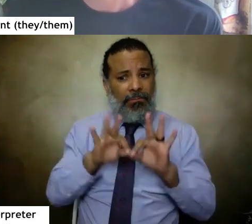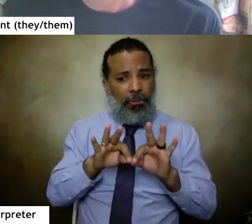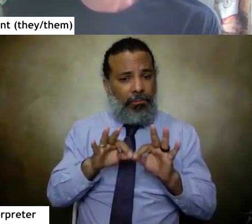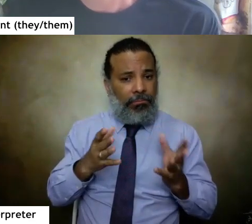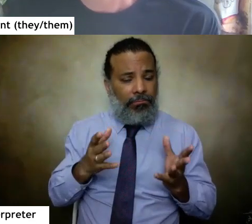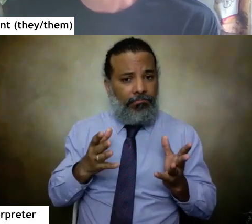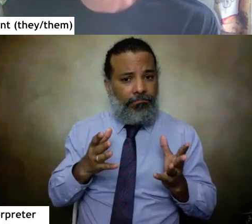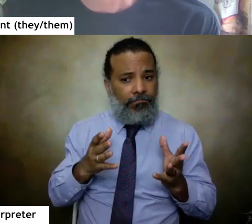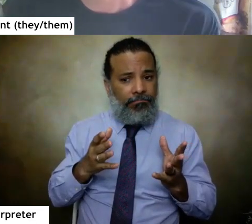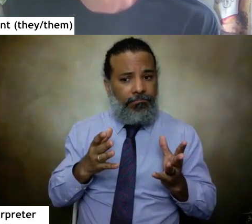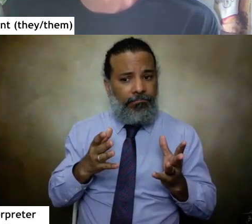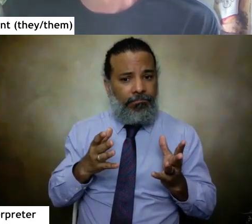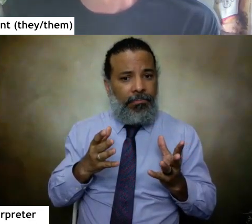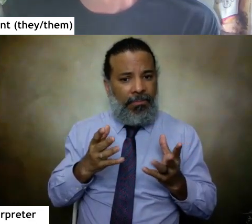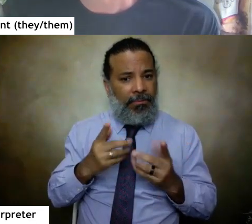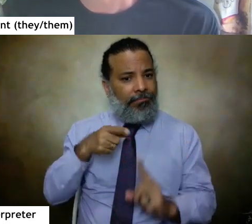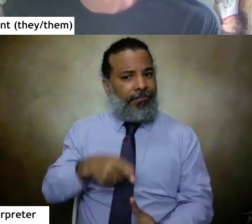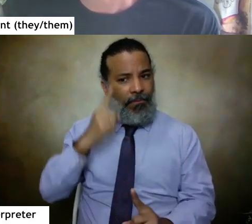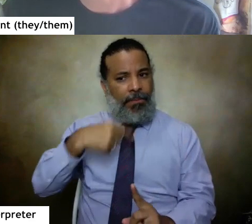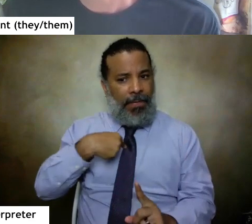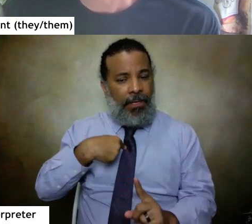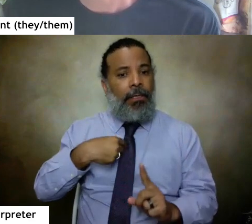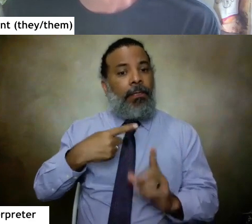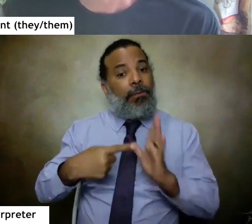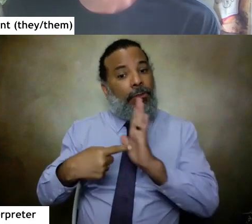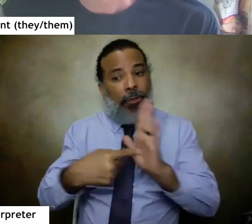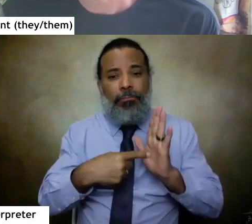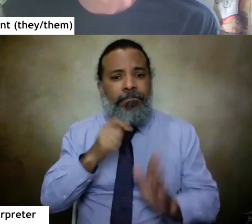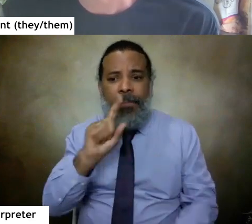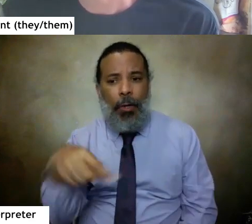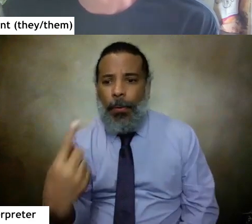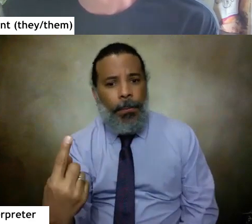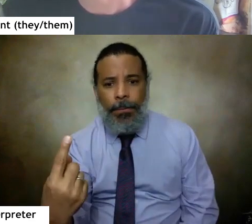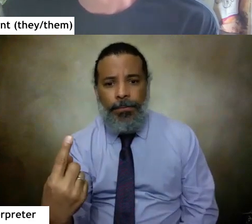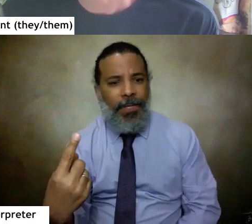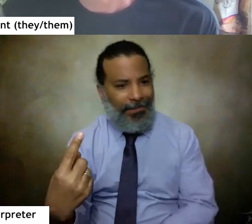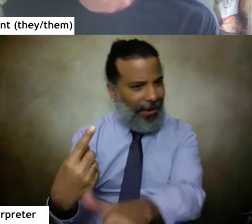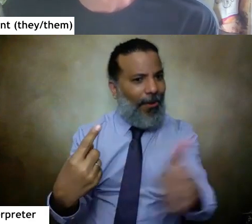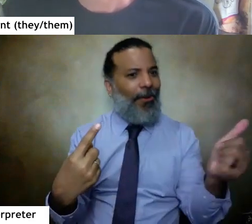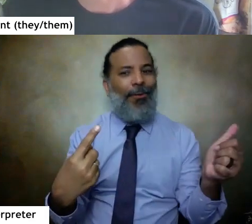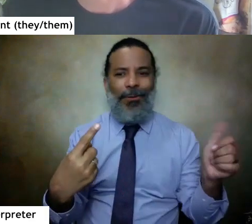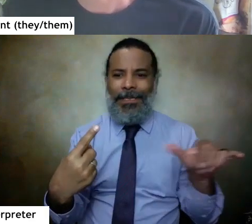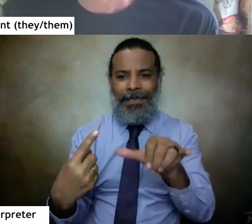I think it's a lot of, a lot of what it comes down to for me is showing people that they're not alone and that there are other people like them.